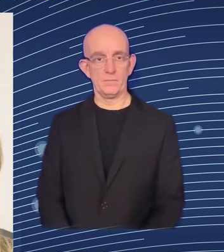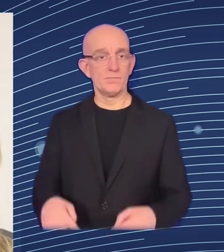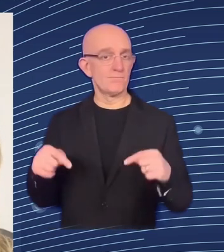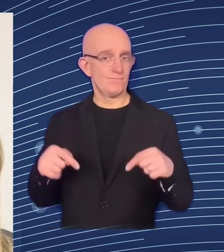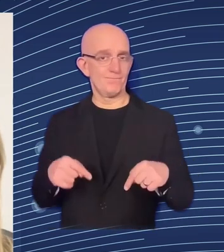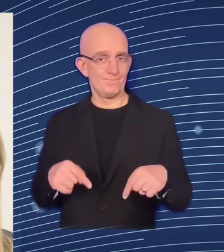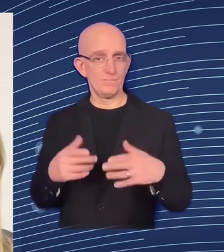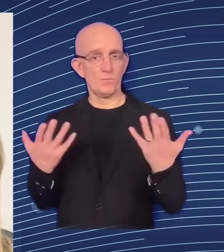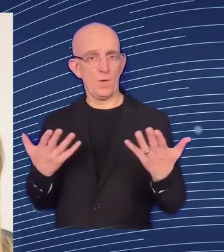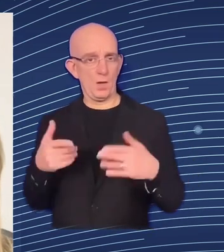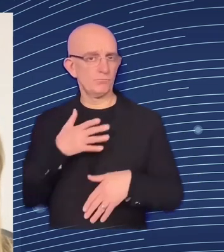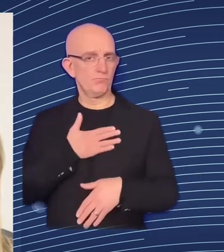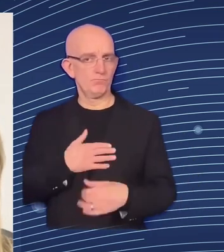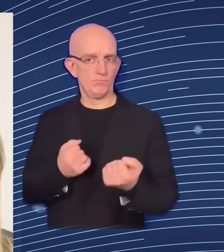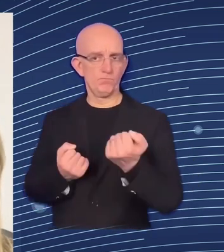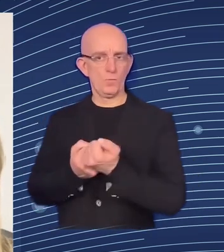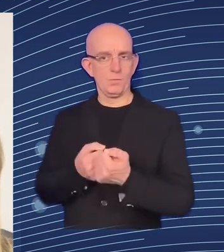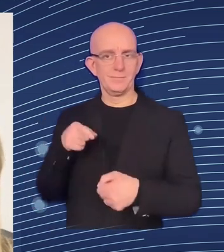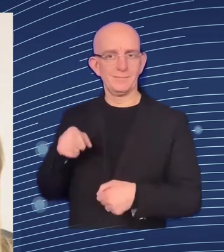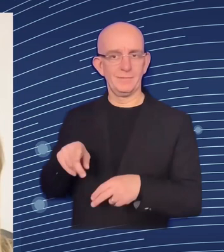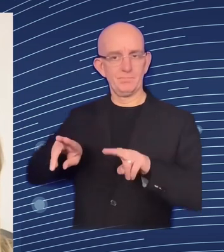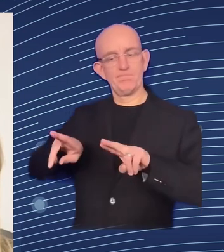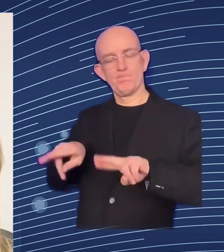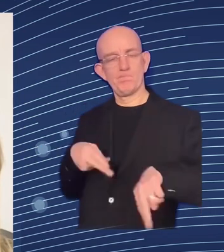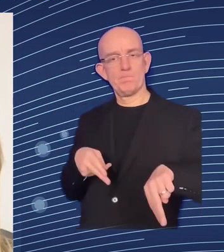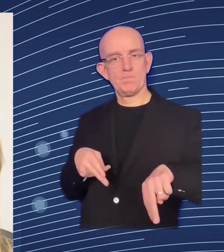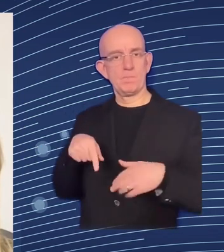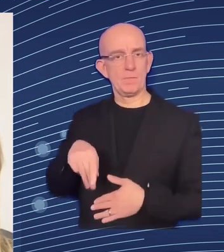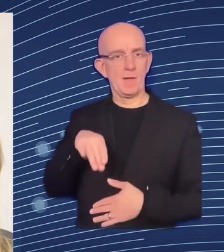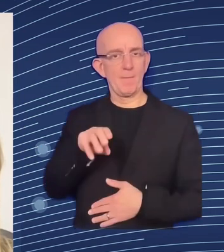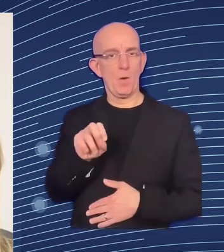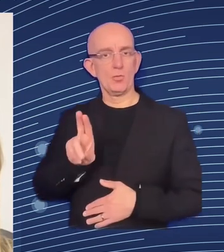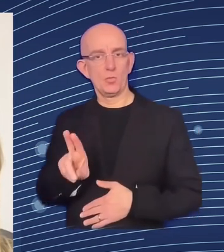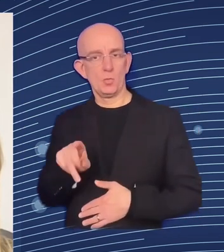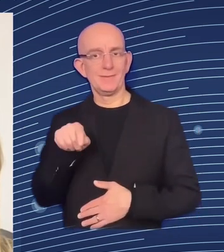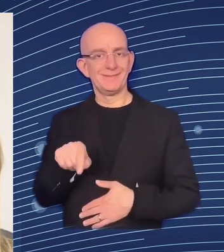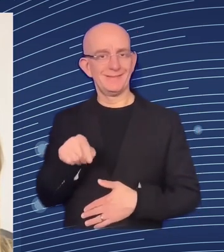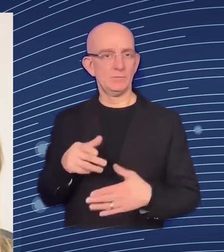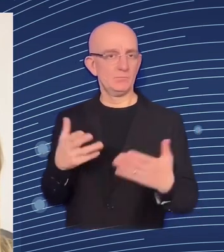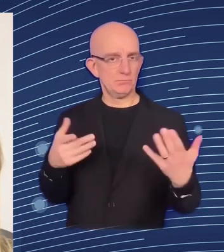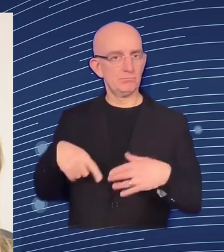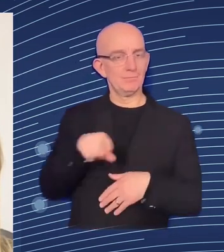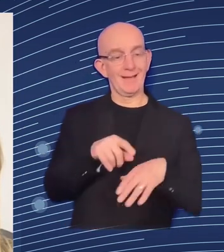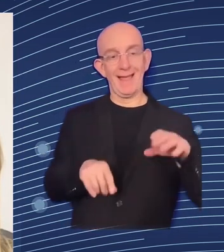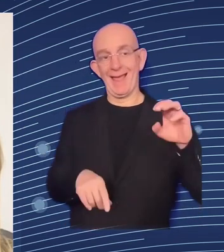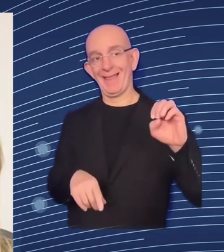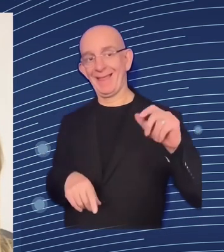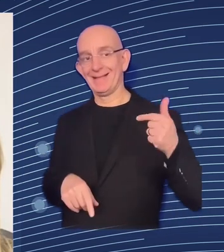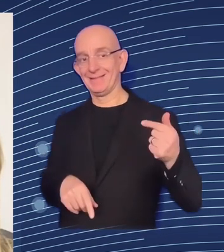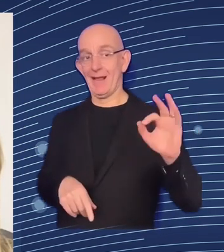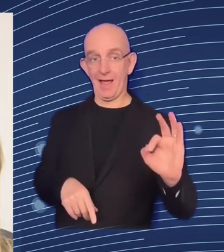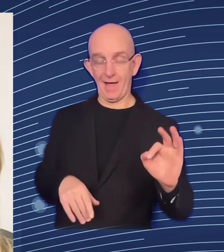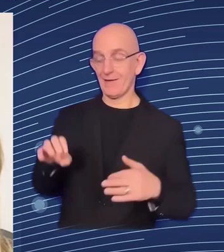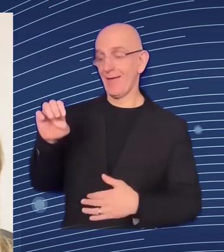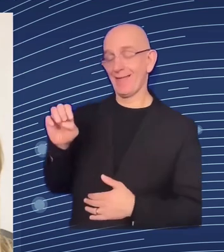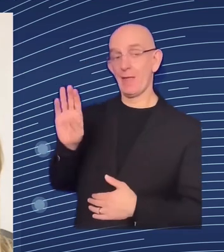uh on the basis of what you are already doing and on the basis of what etf is doing and can do